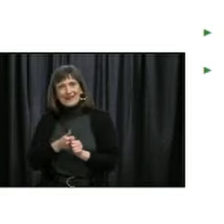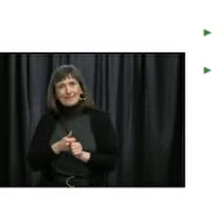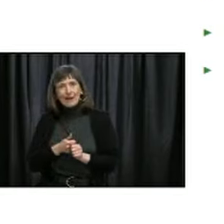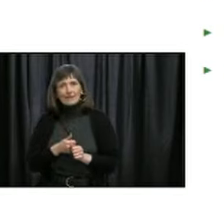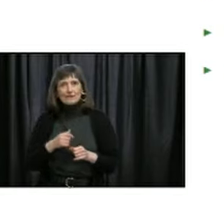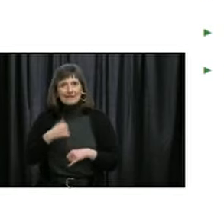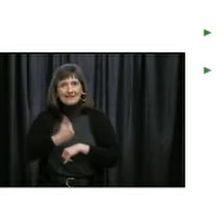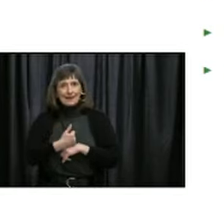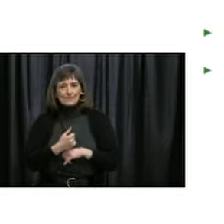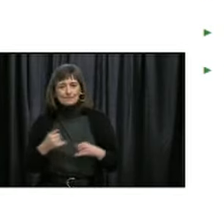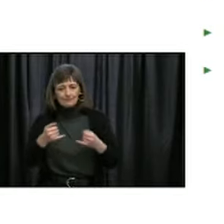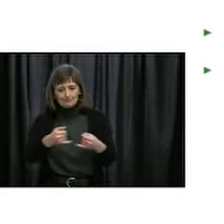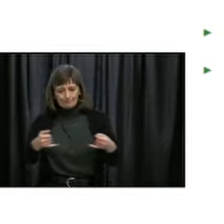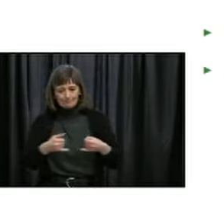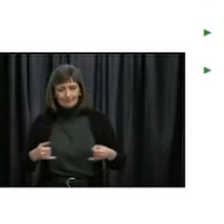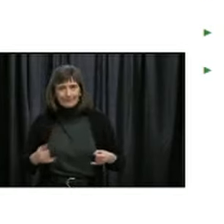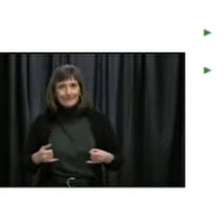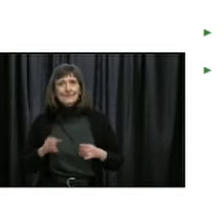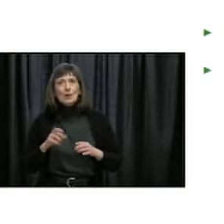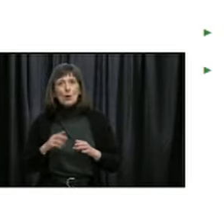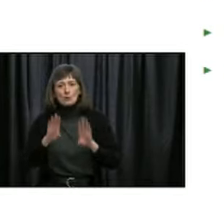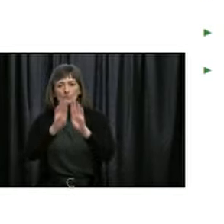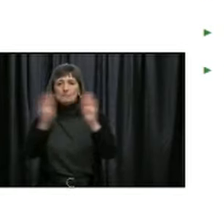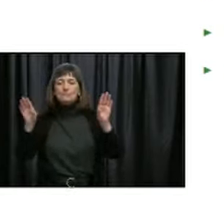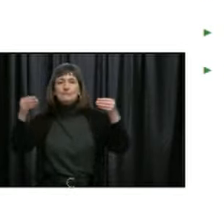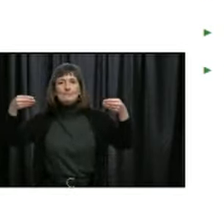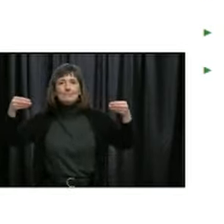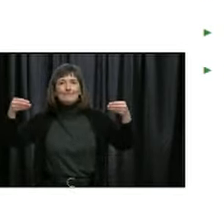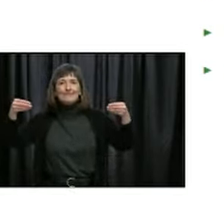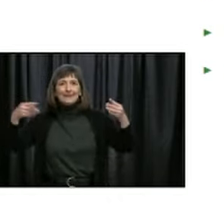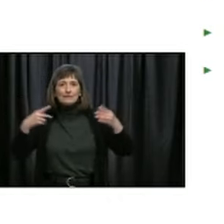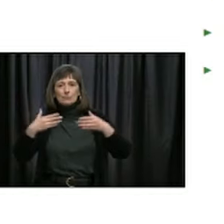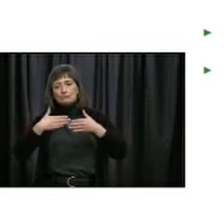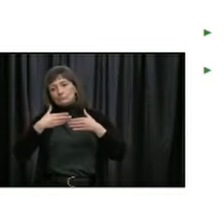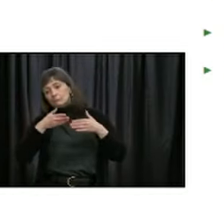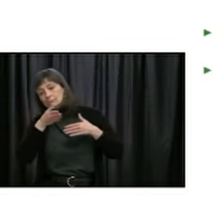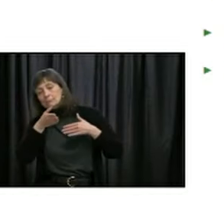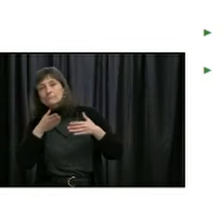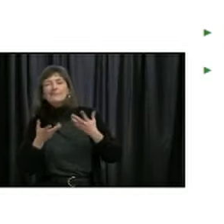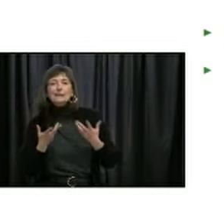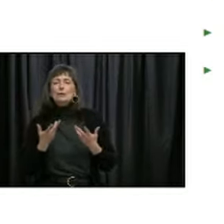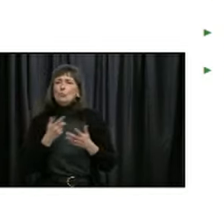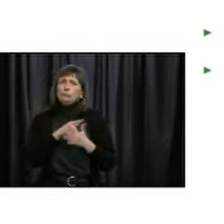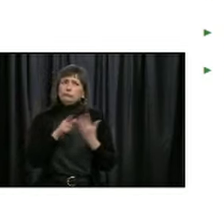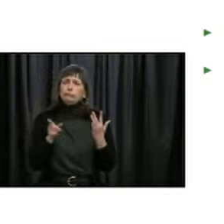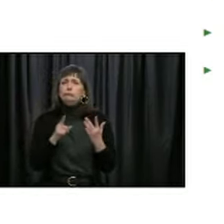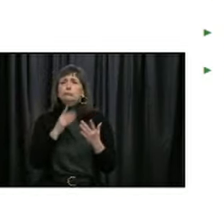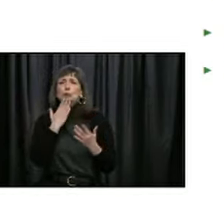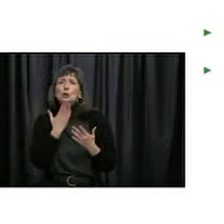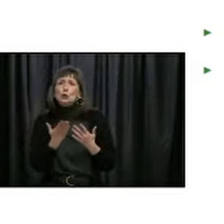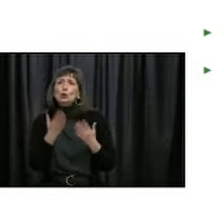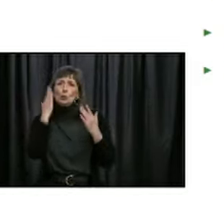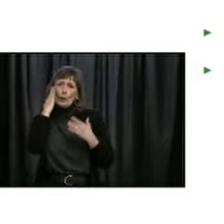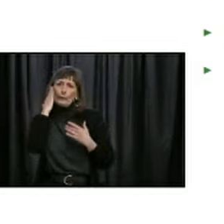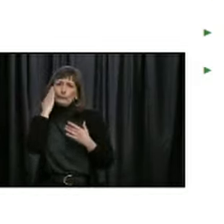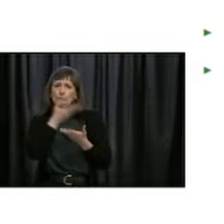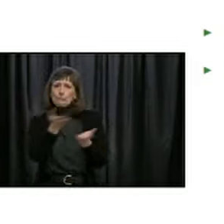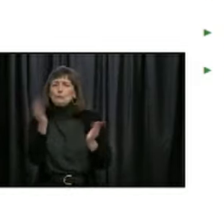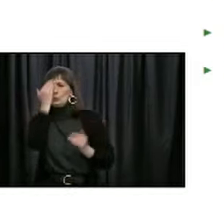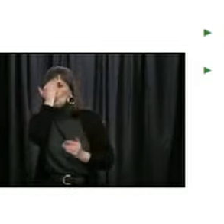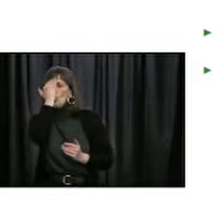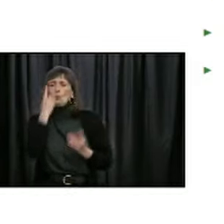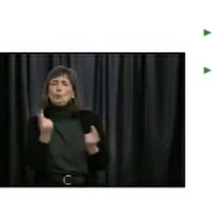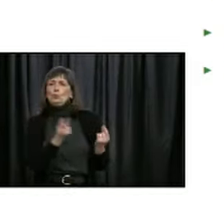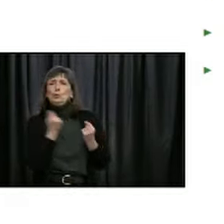put in place measures to reduce the risk to people. So I feel that we have had good public awareness and engagement